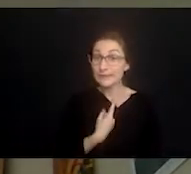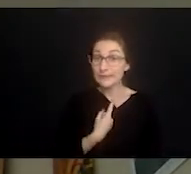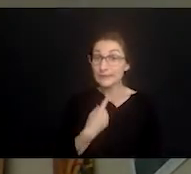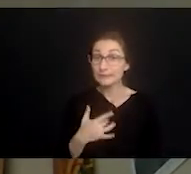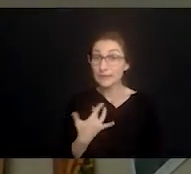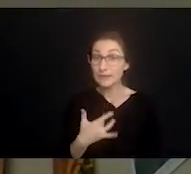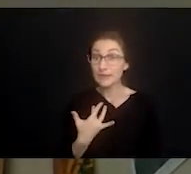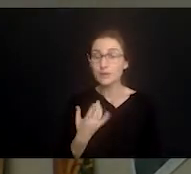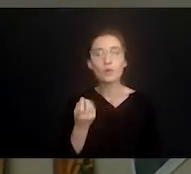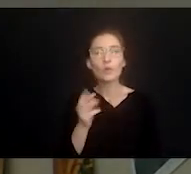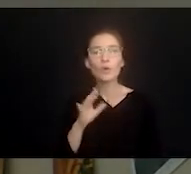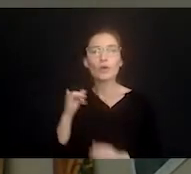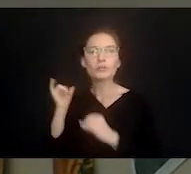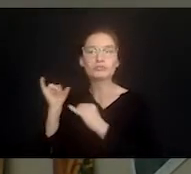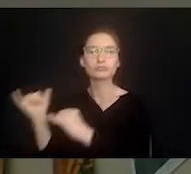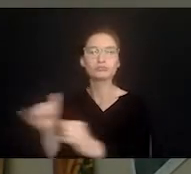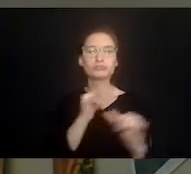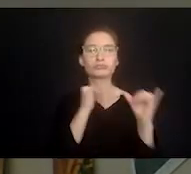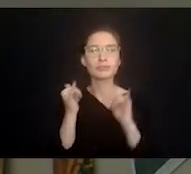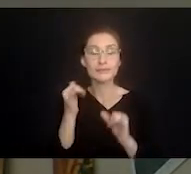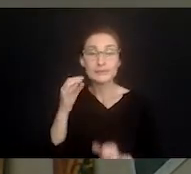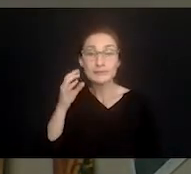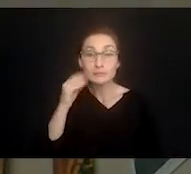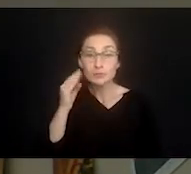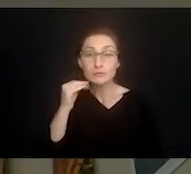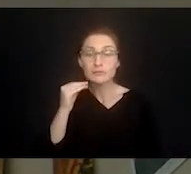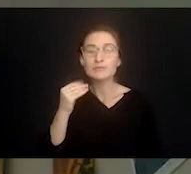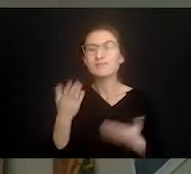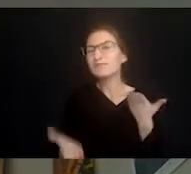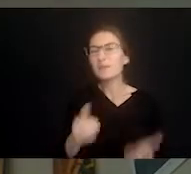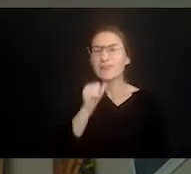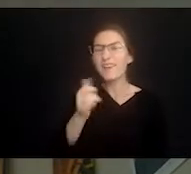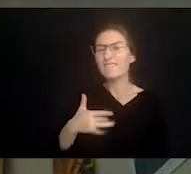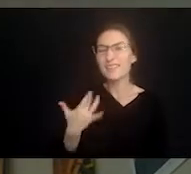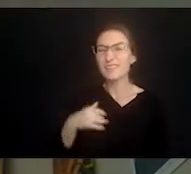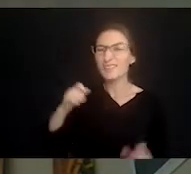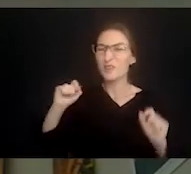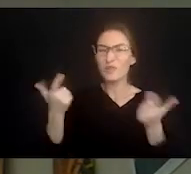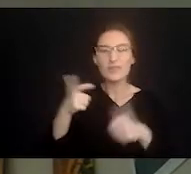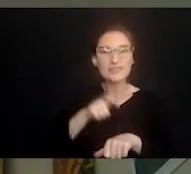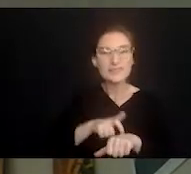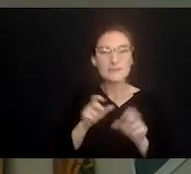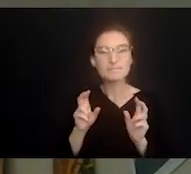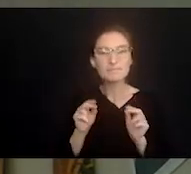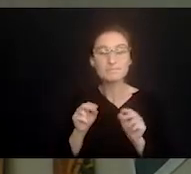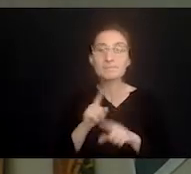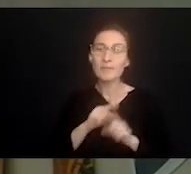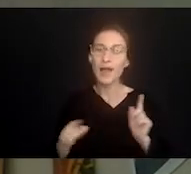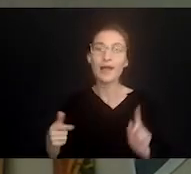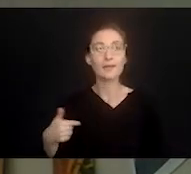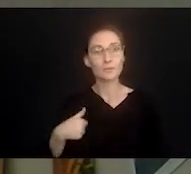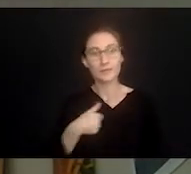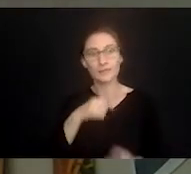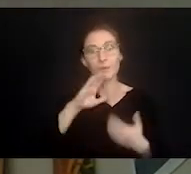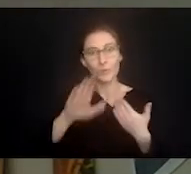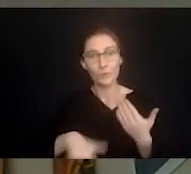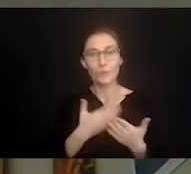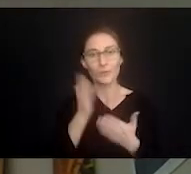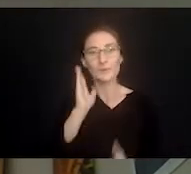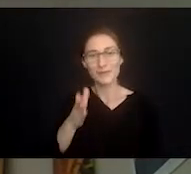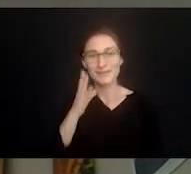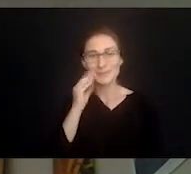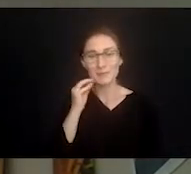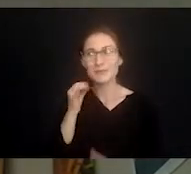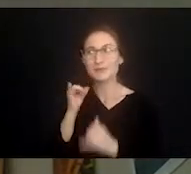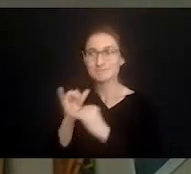me or does everybody feel this way? And while everybody probably doesn't feel this way all the time, we all certainly experience some of